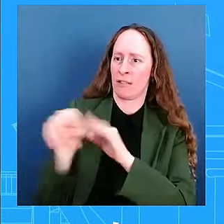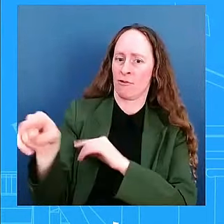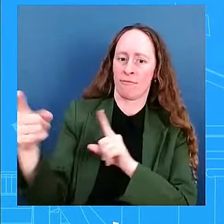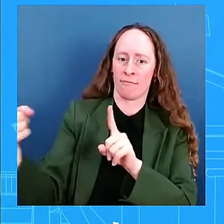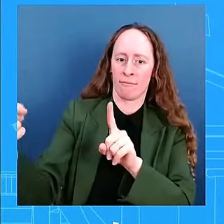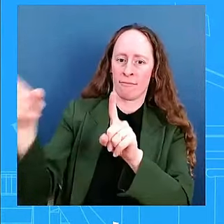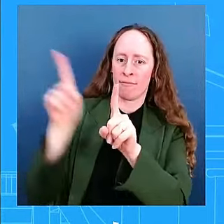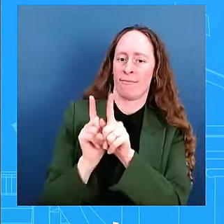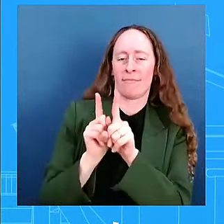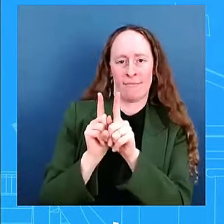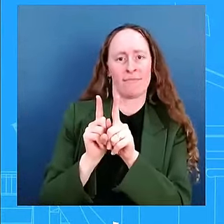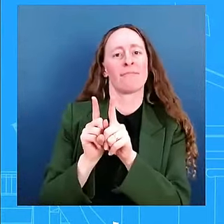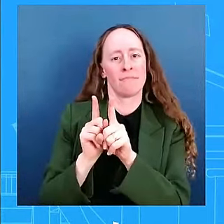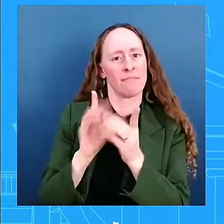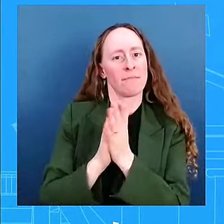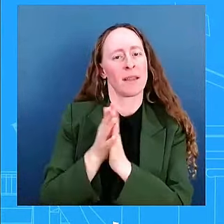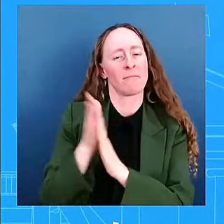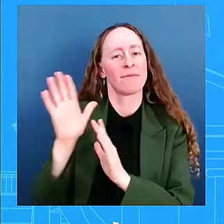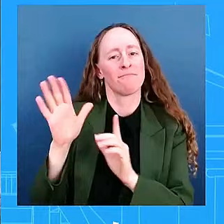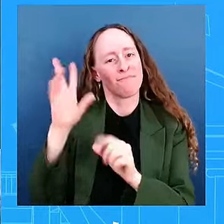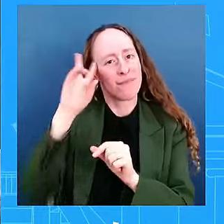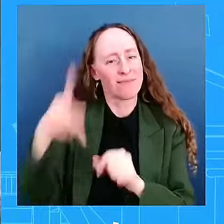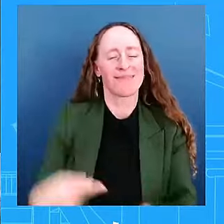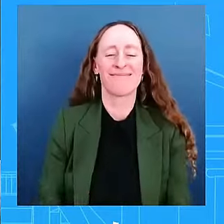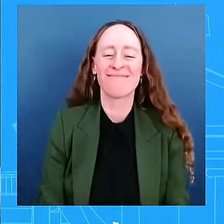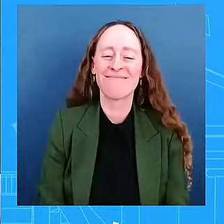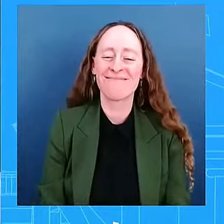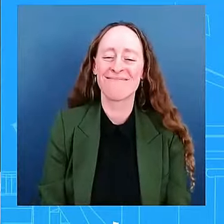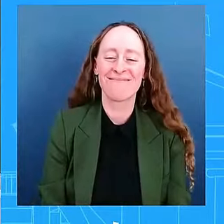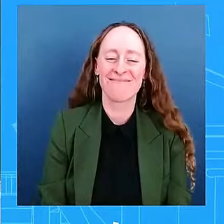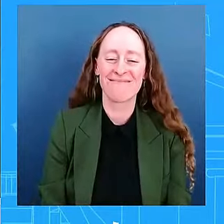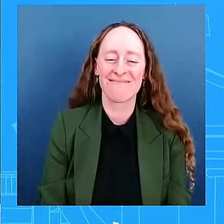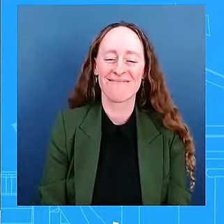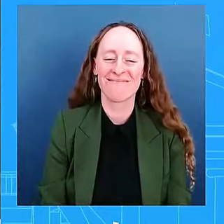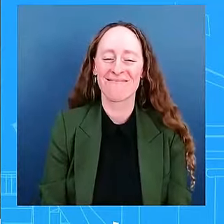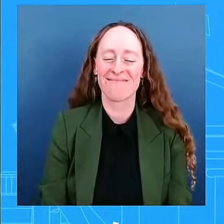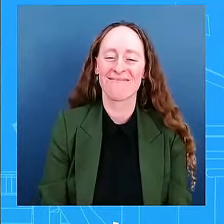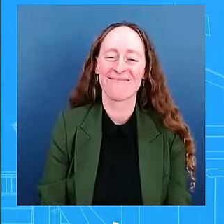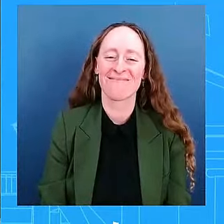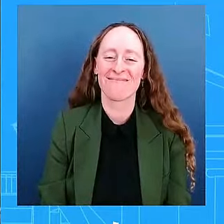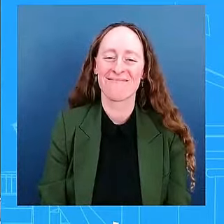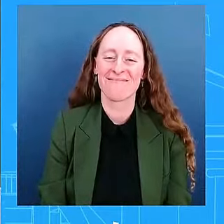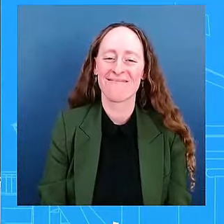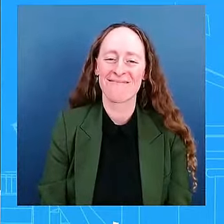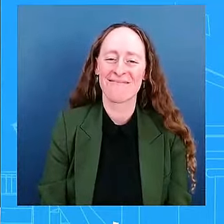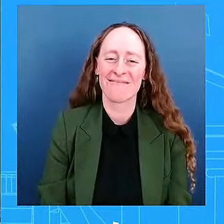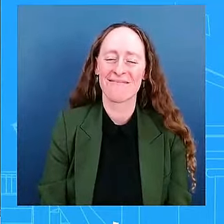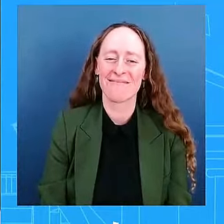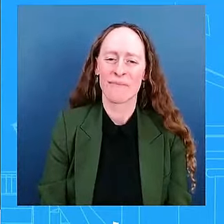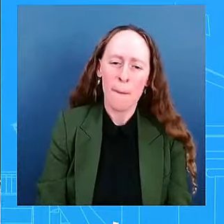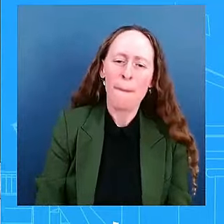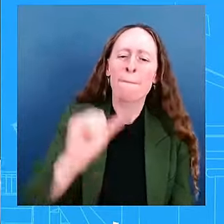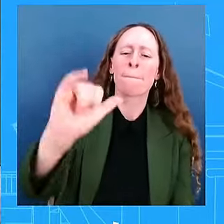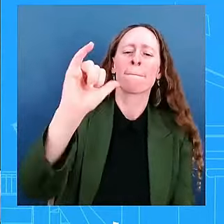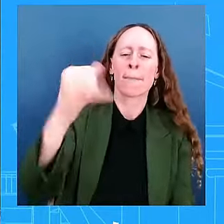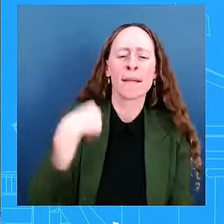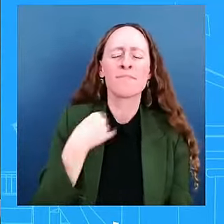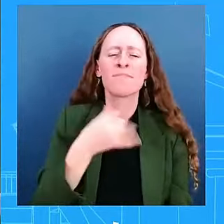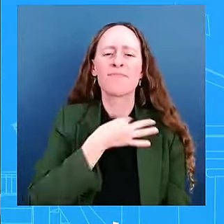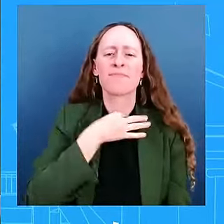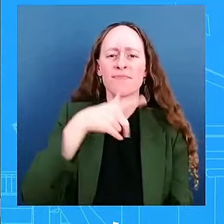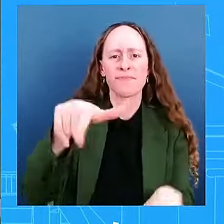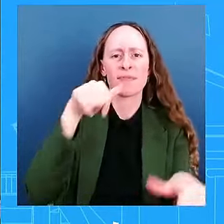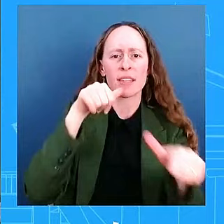Nancy. Thanks, Karine. A couple questions about this letter from the Biden administration to the Israeli government suggesting